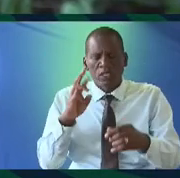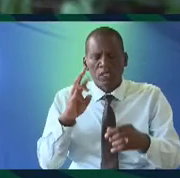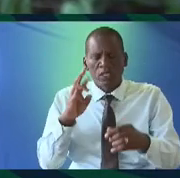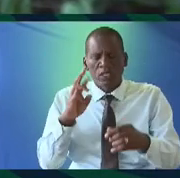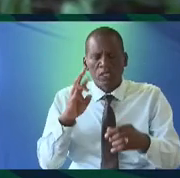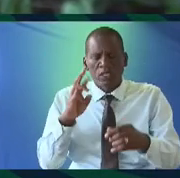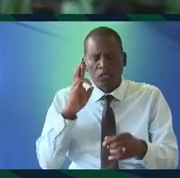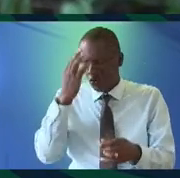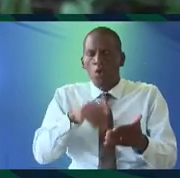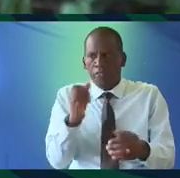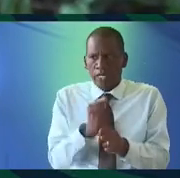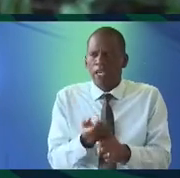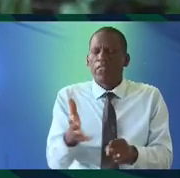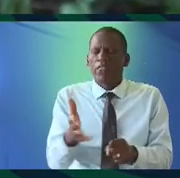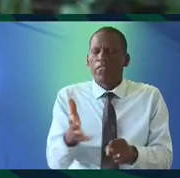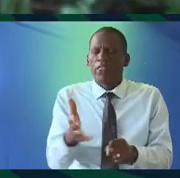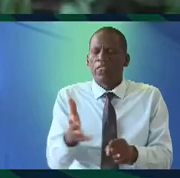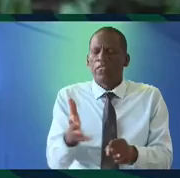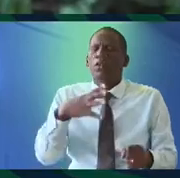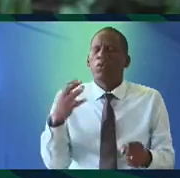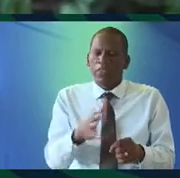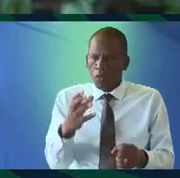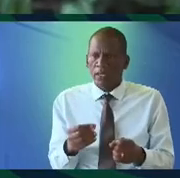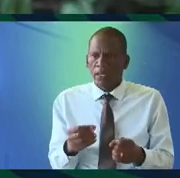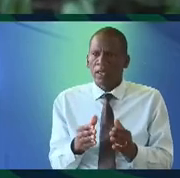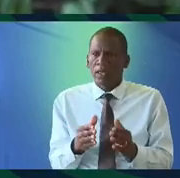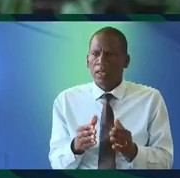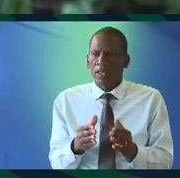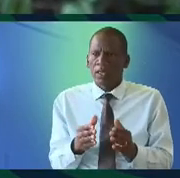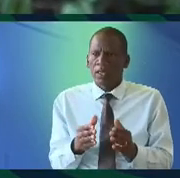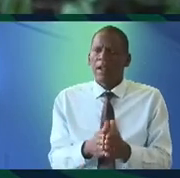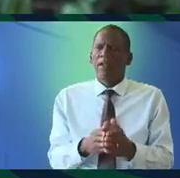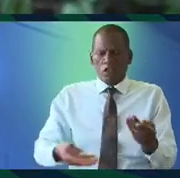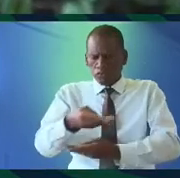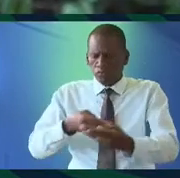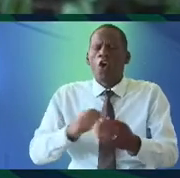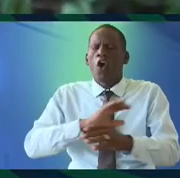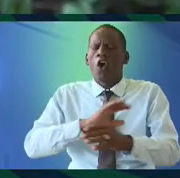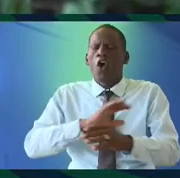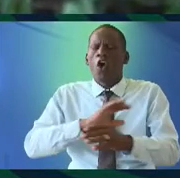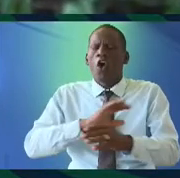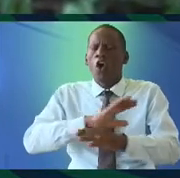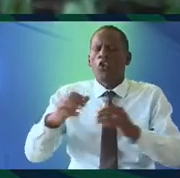process because what they did is that they went and interacted with all the communities across the country and they